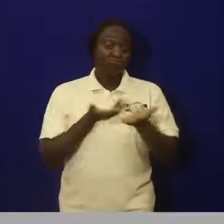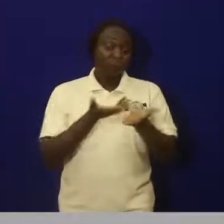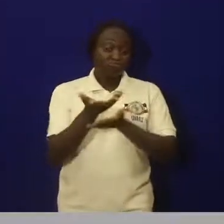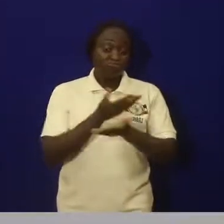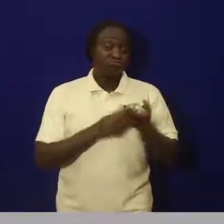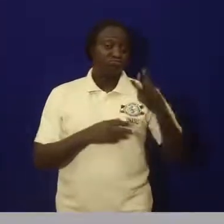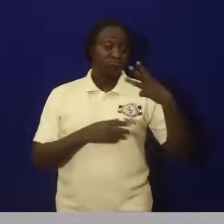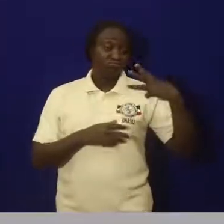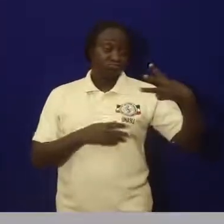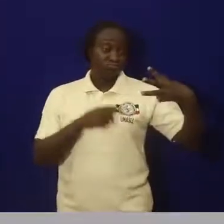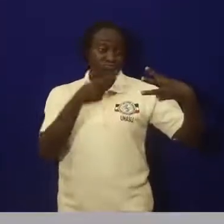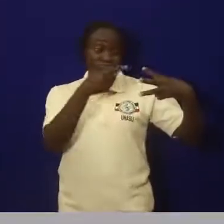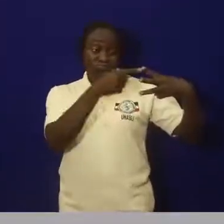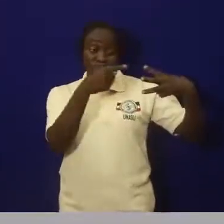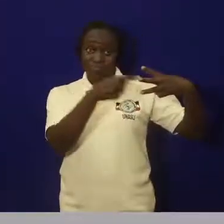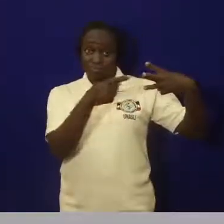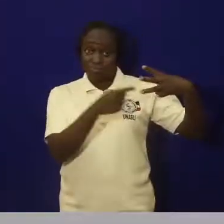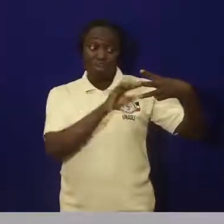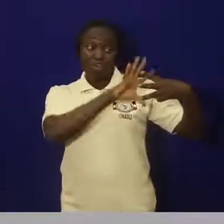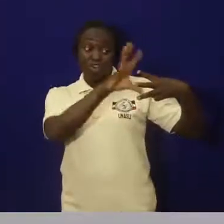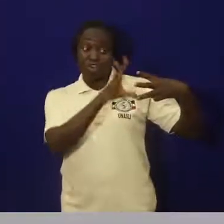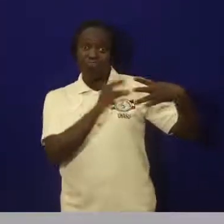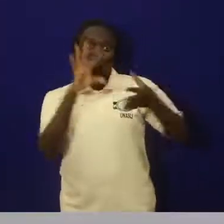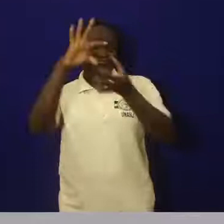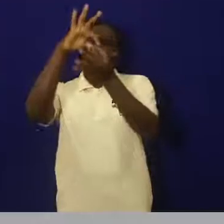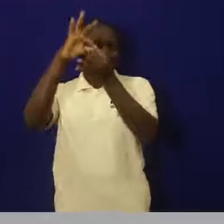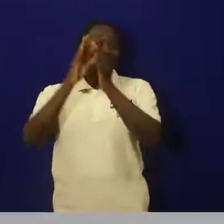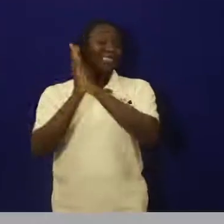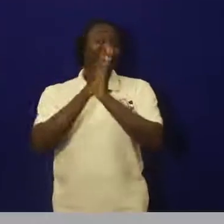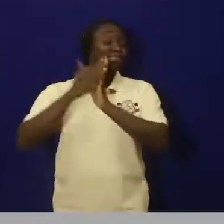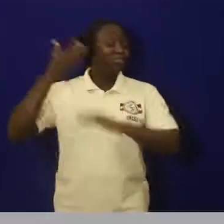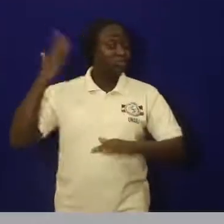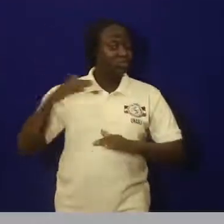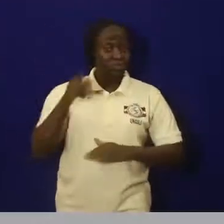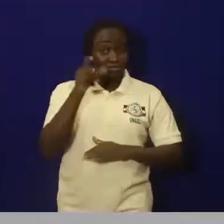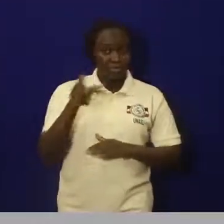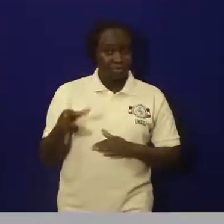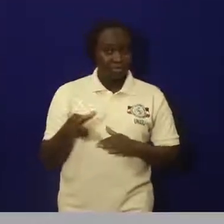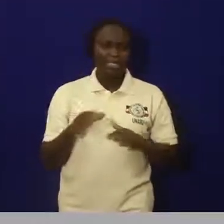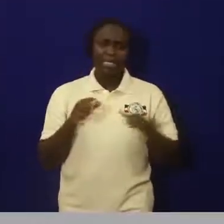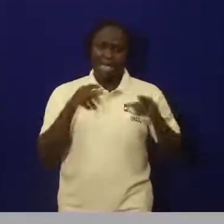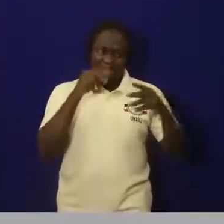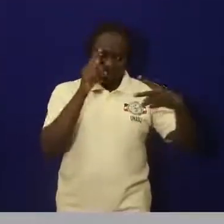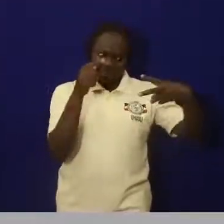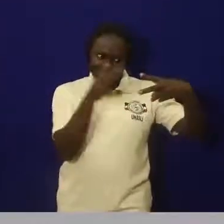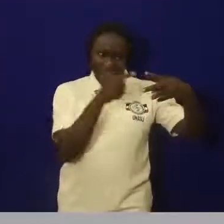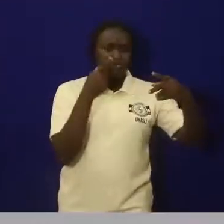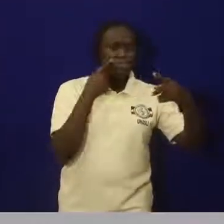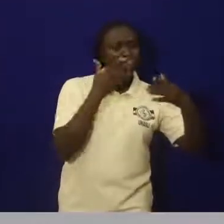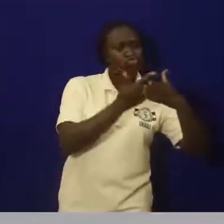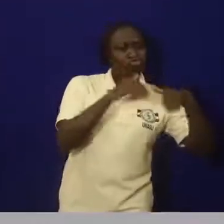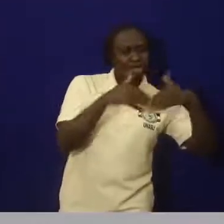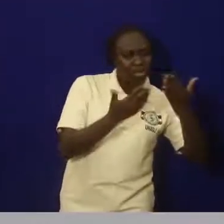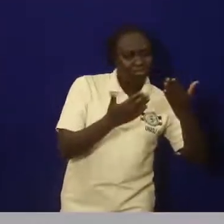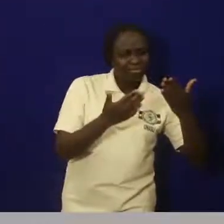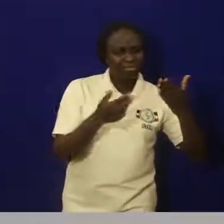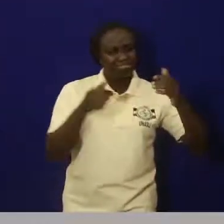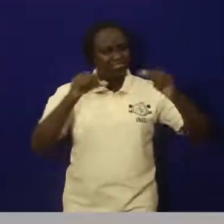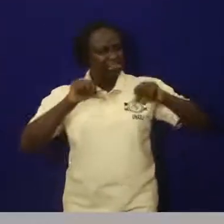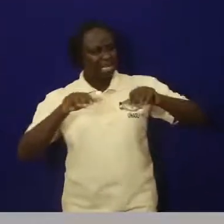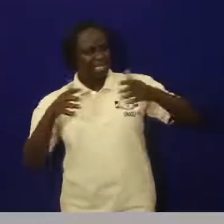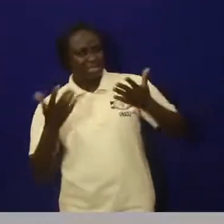And in each one of the sources, we are going to see the appendages, and this appendages.